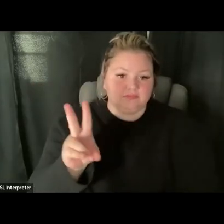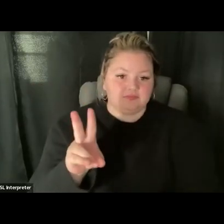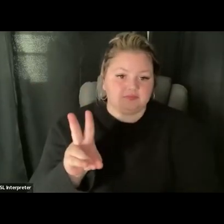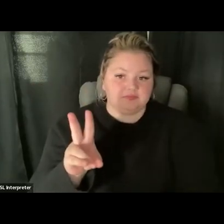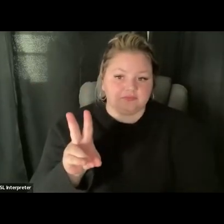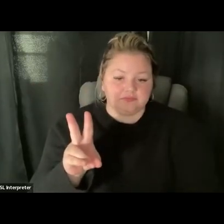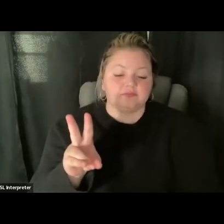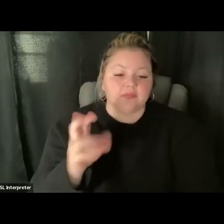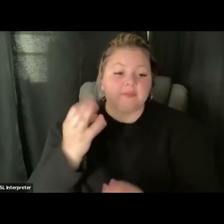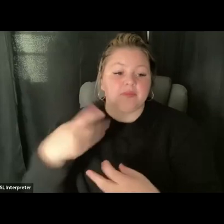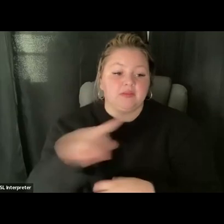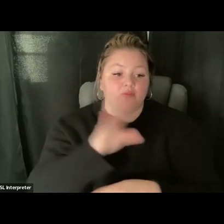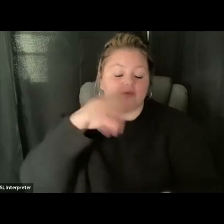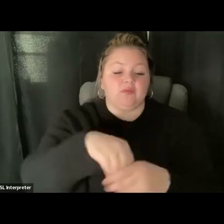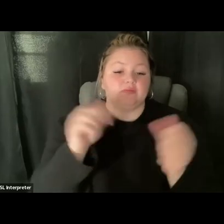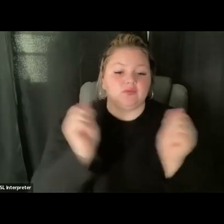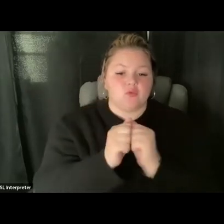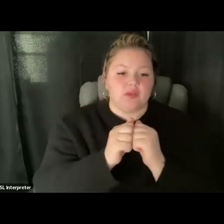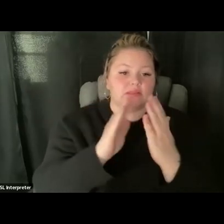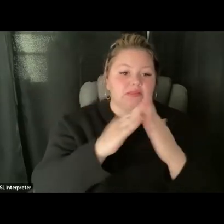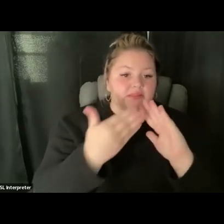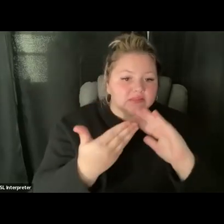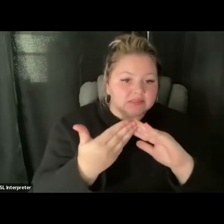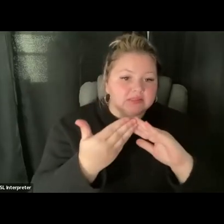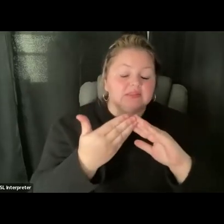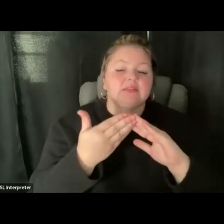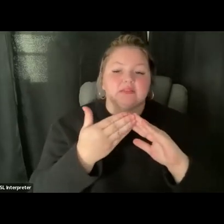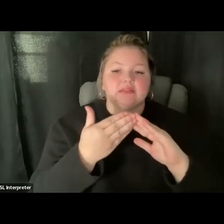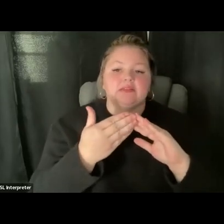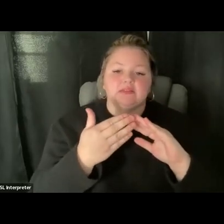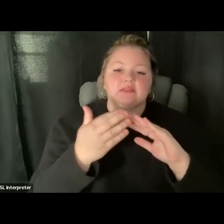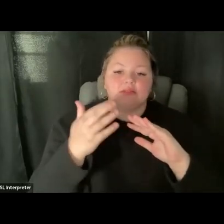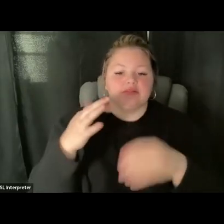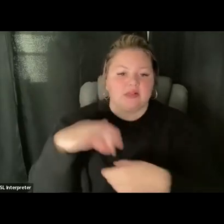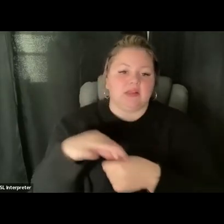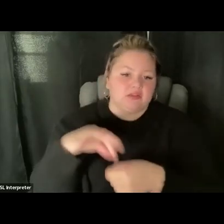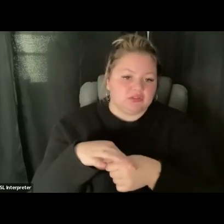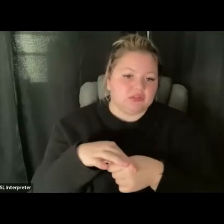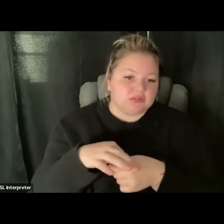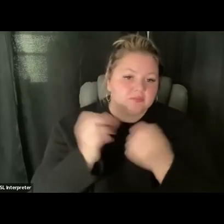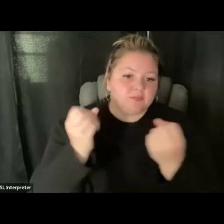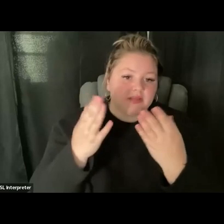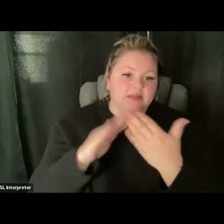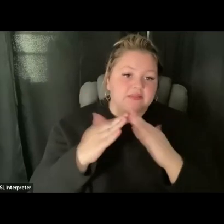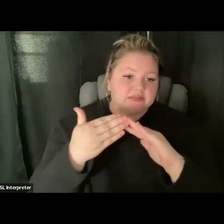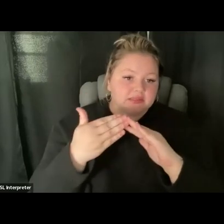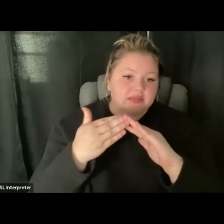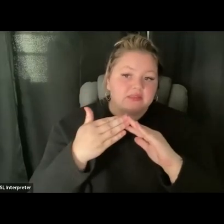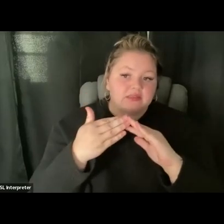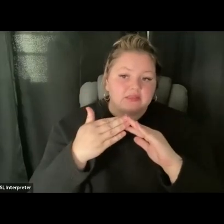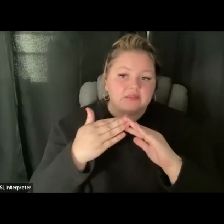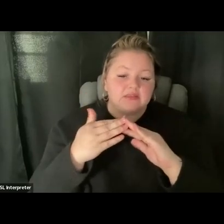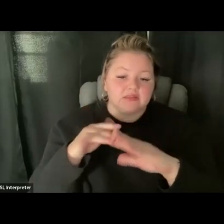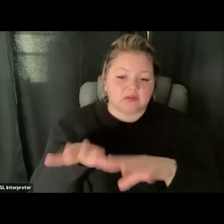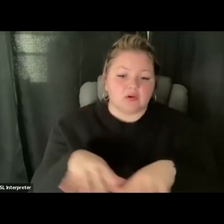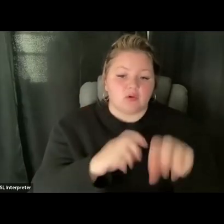municipal elections. Many cities are hosting their municipal elections, having preliminaries yesterday,